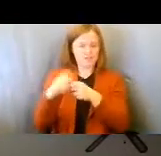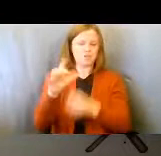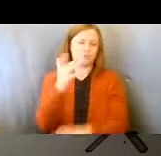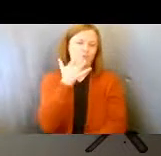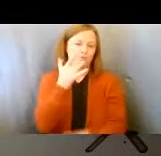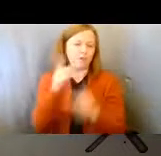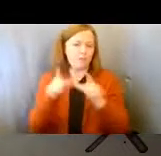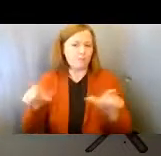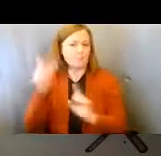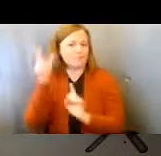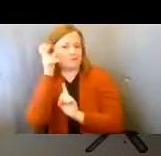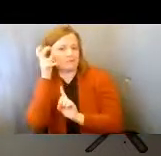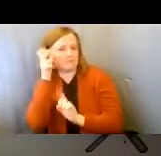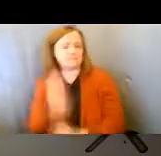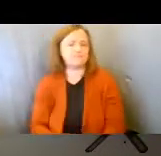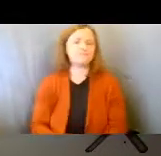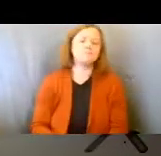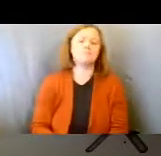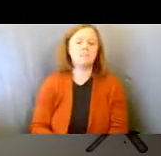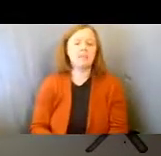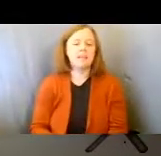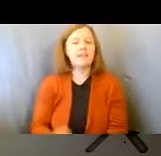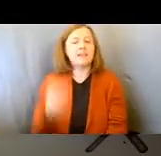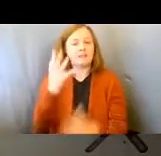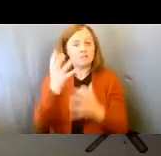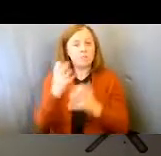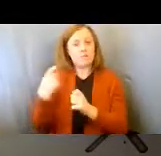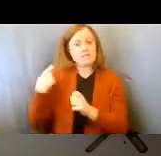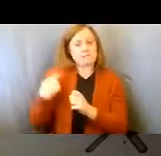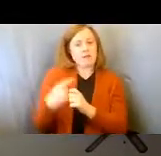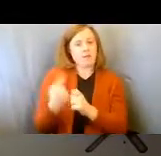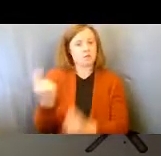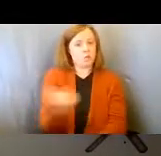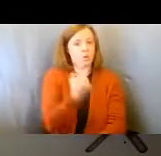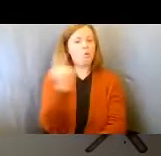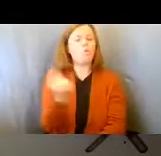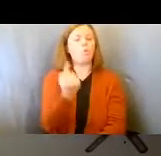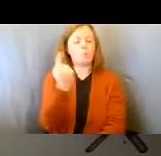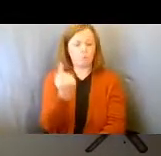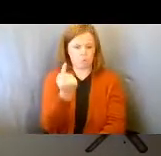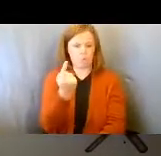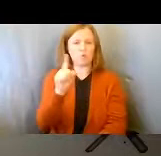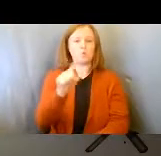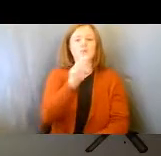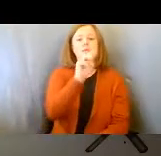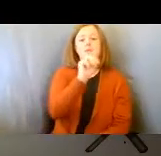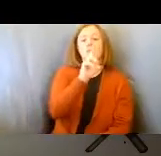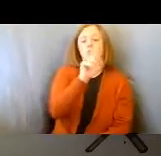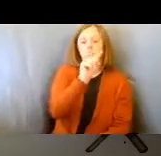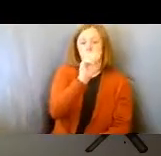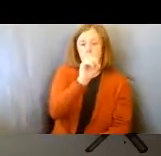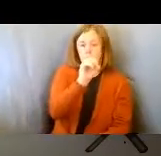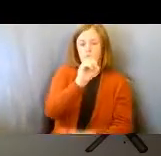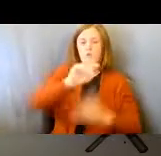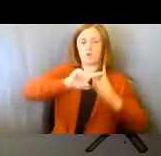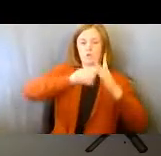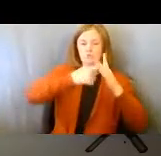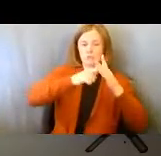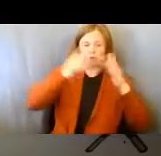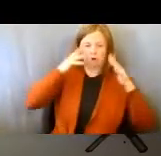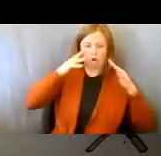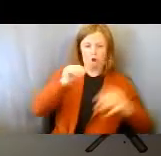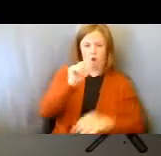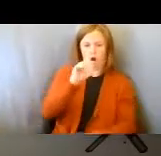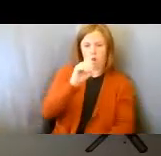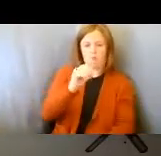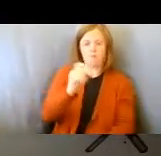And to hear Spanish only, you're going to mute original audio. To access